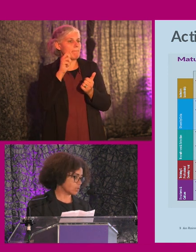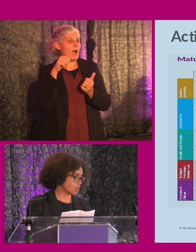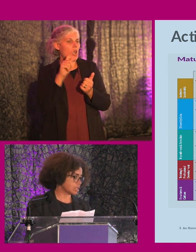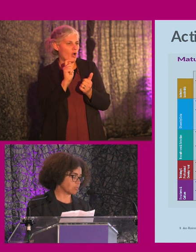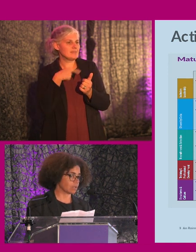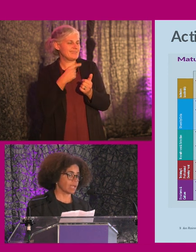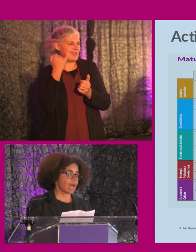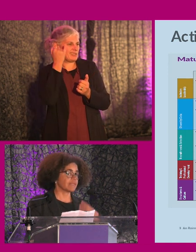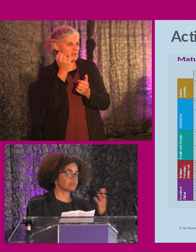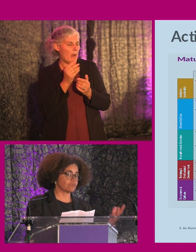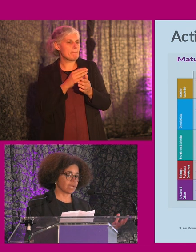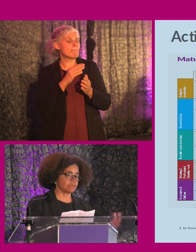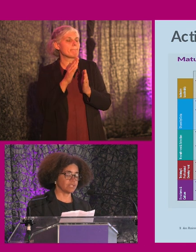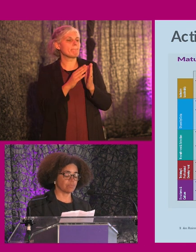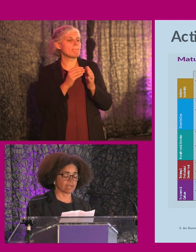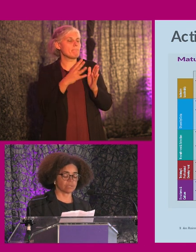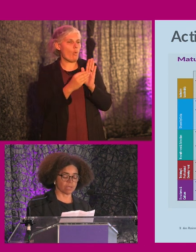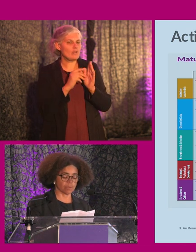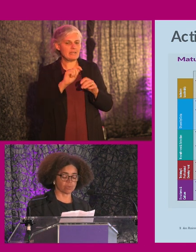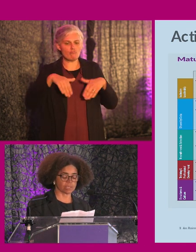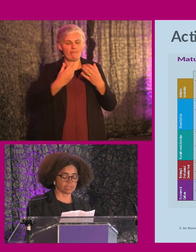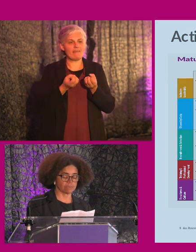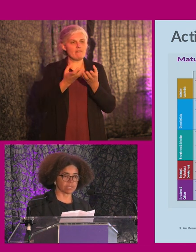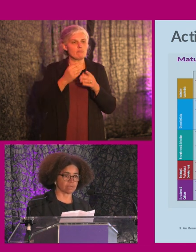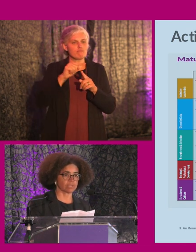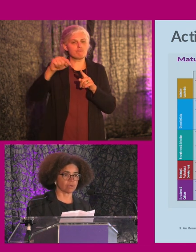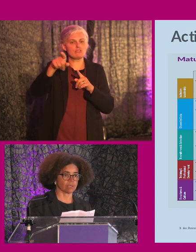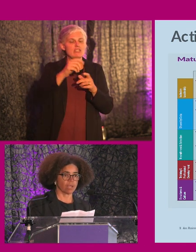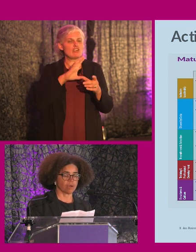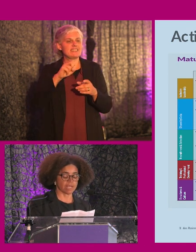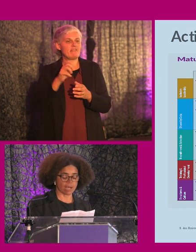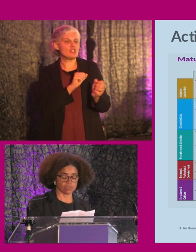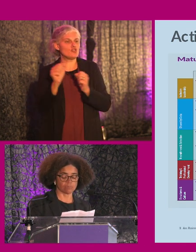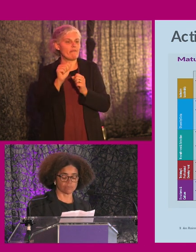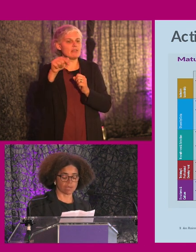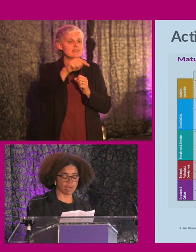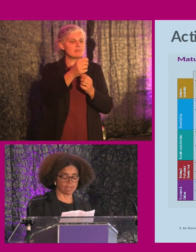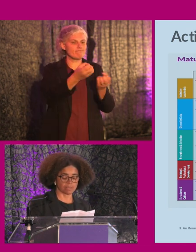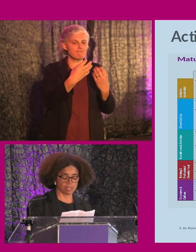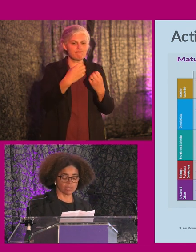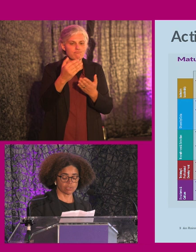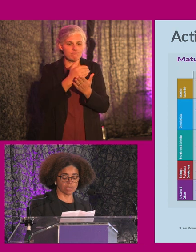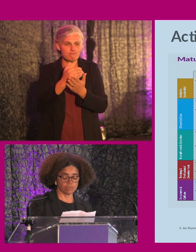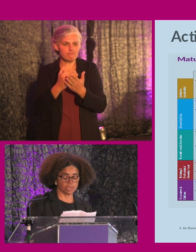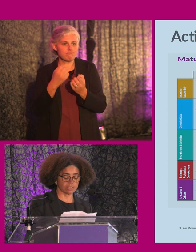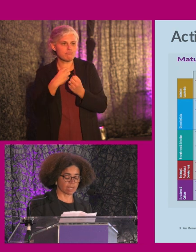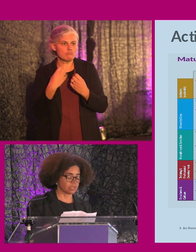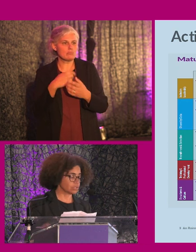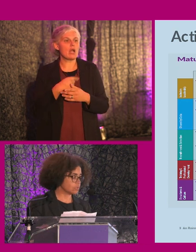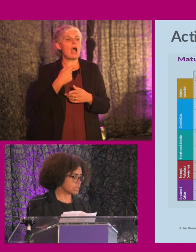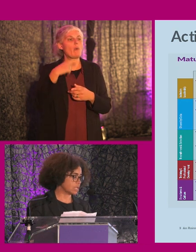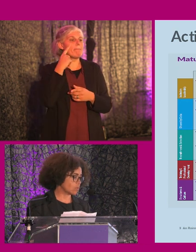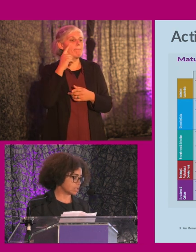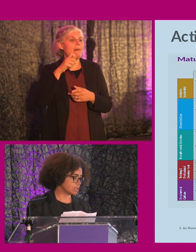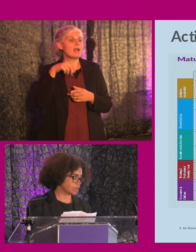EDI equality model and then provide feedback across the civil service on, on the outcomes of our pilot. So we, we decided